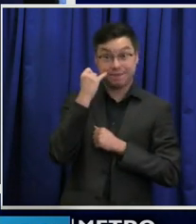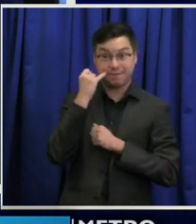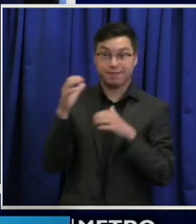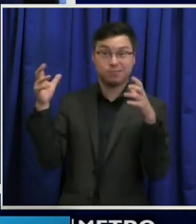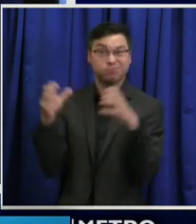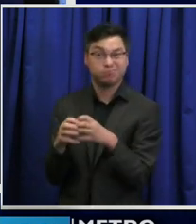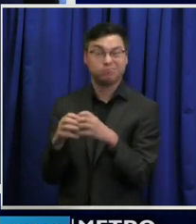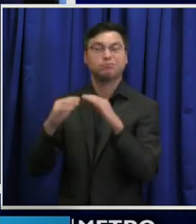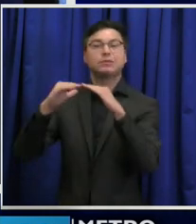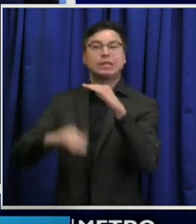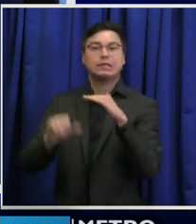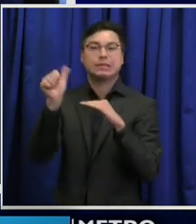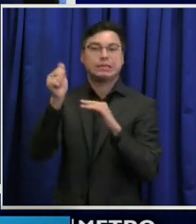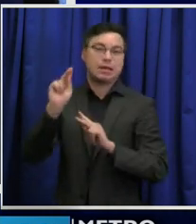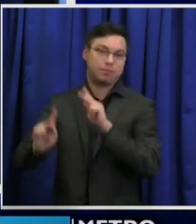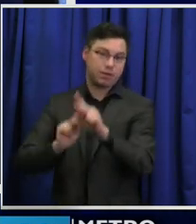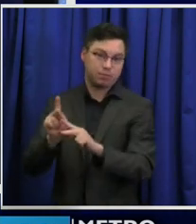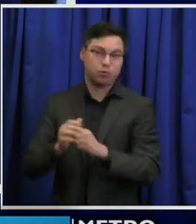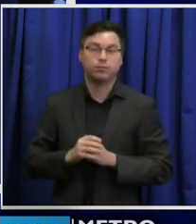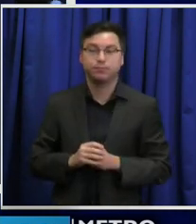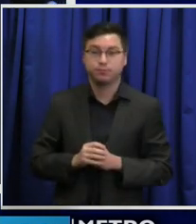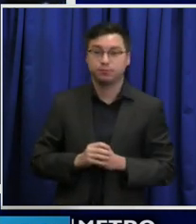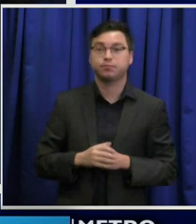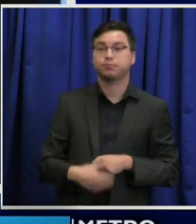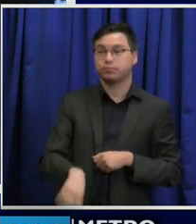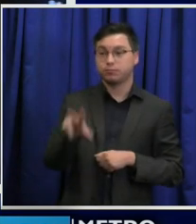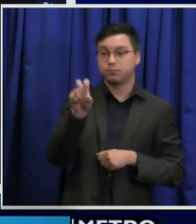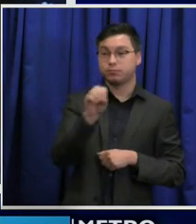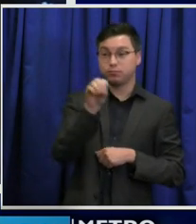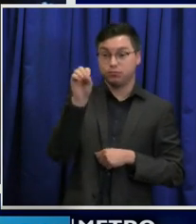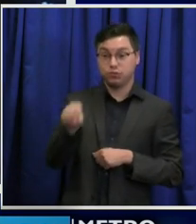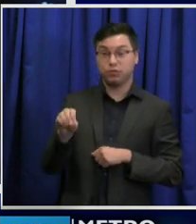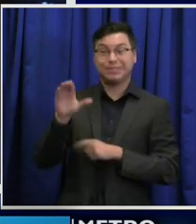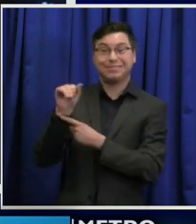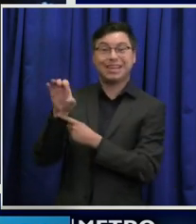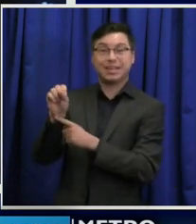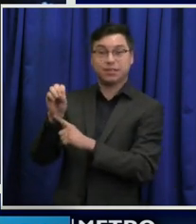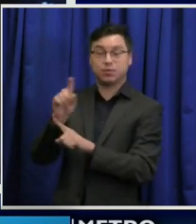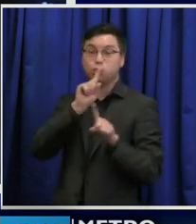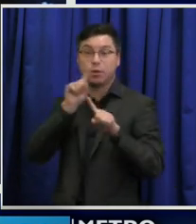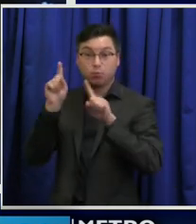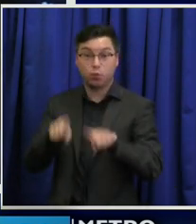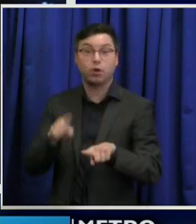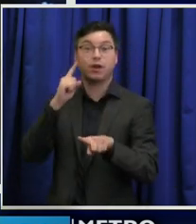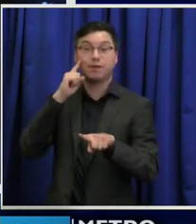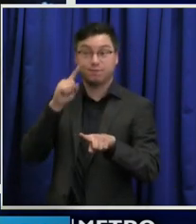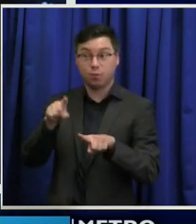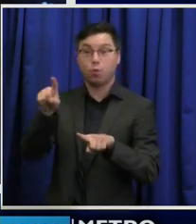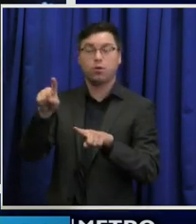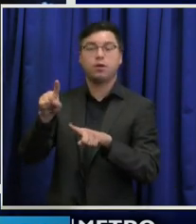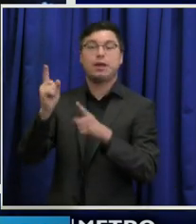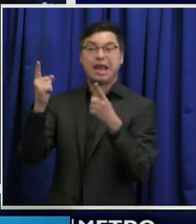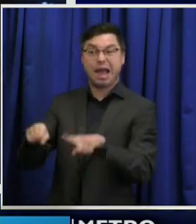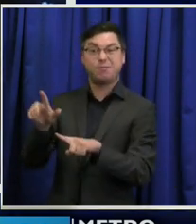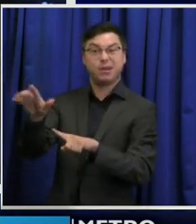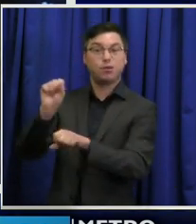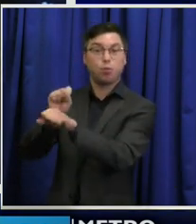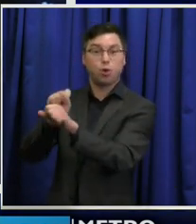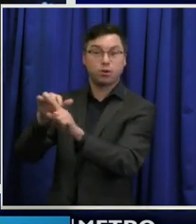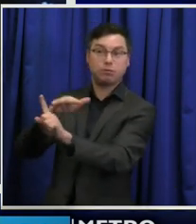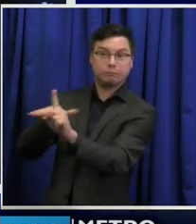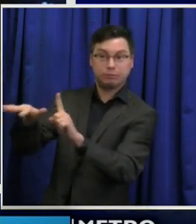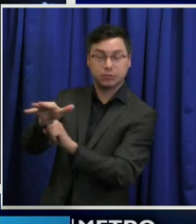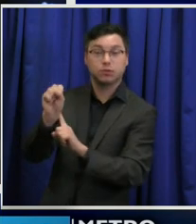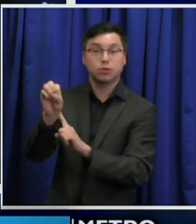with 30% of cases reporting possible exposures in the workplace, the health department is also encouraging working remotely